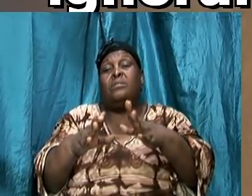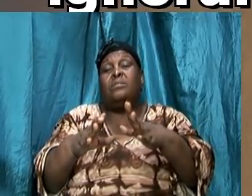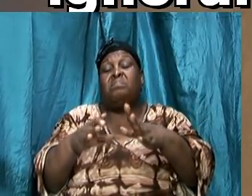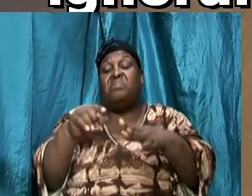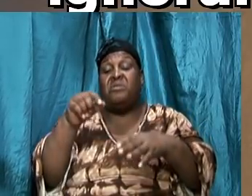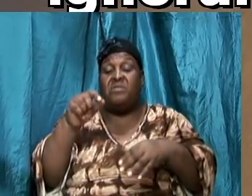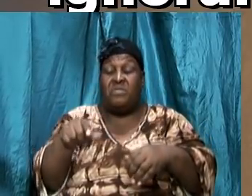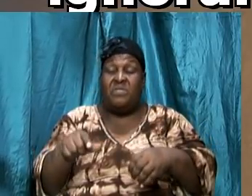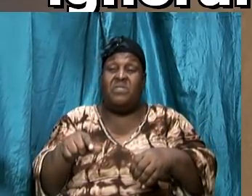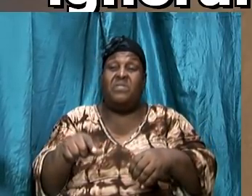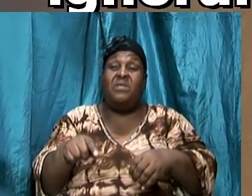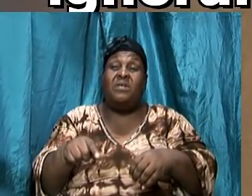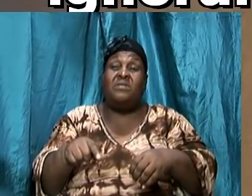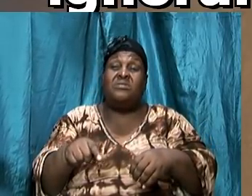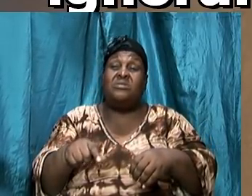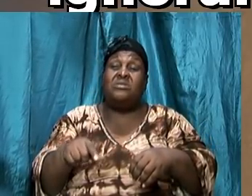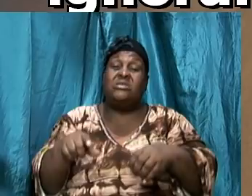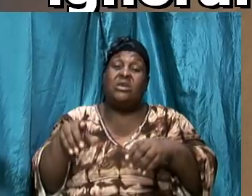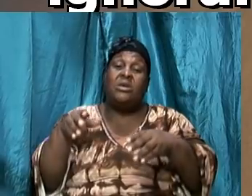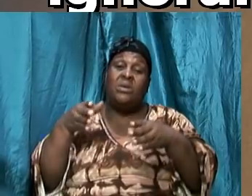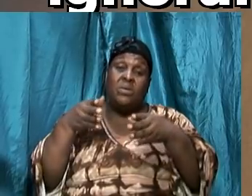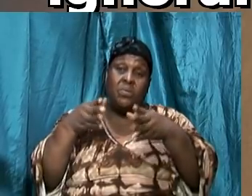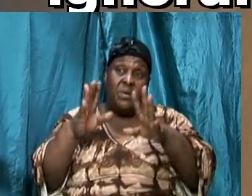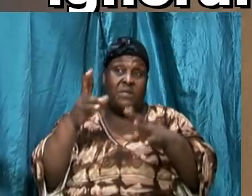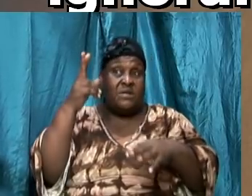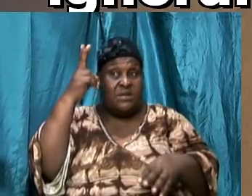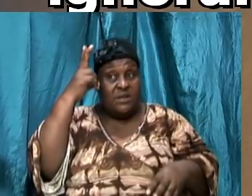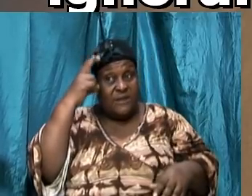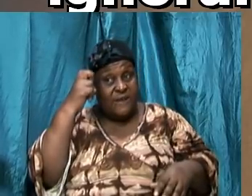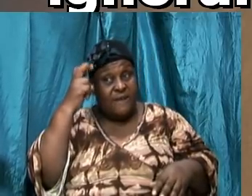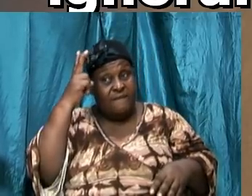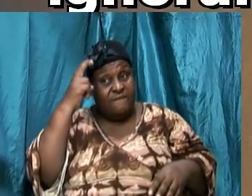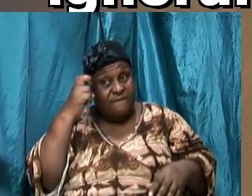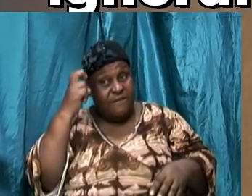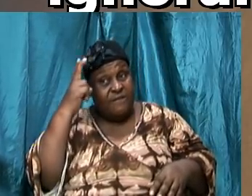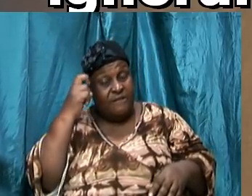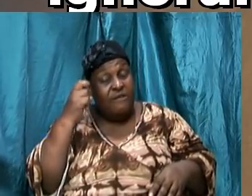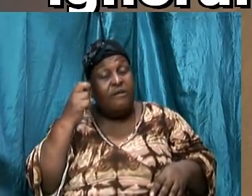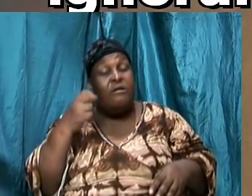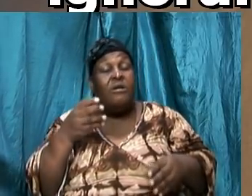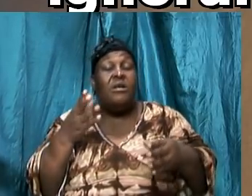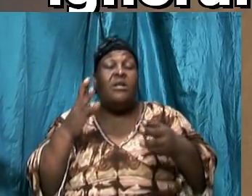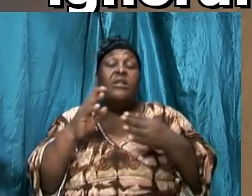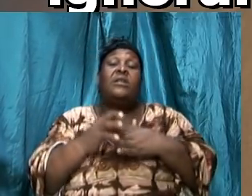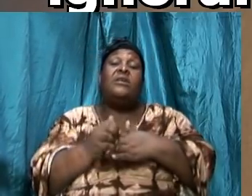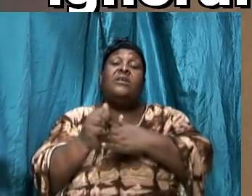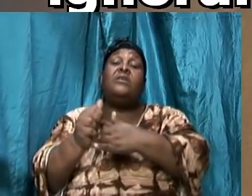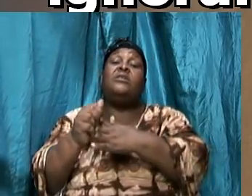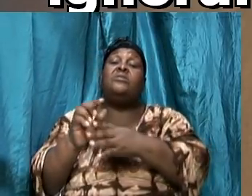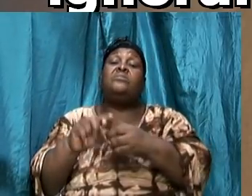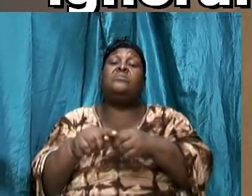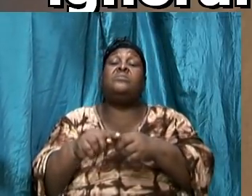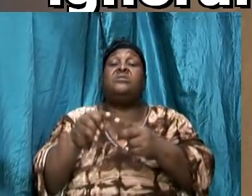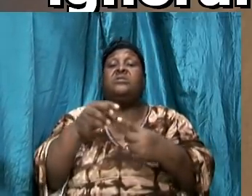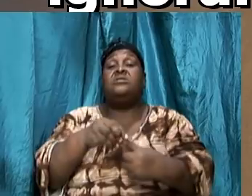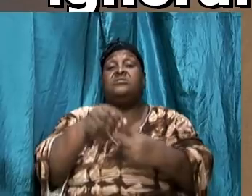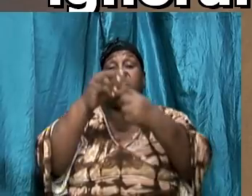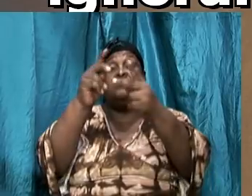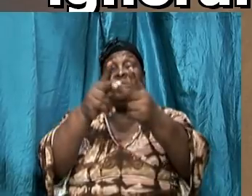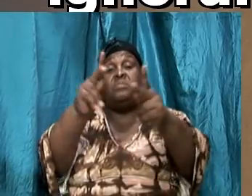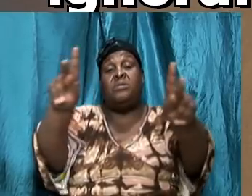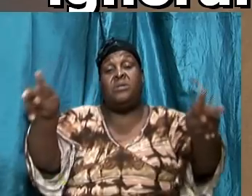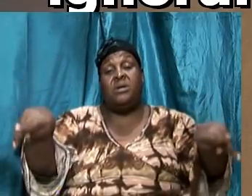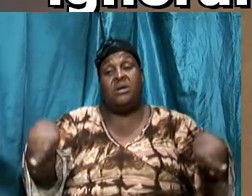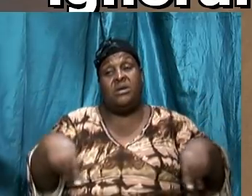pattern of him going down a particular road, leads to a particular place. Here it is, that